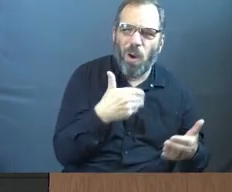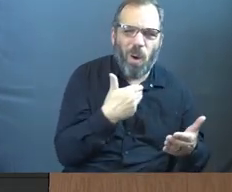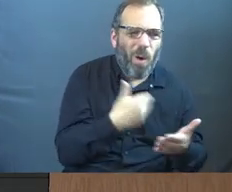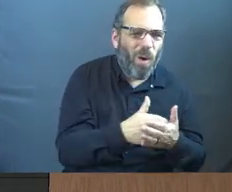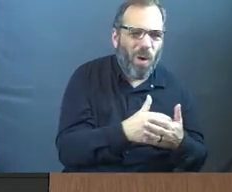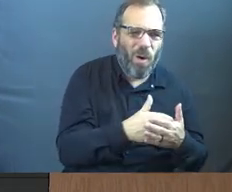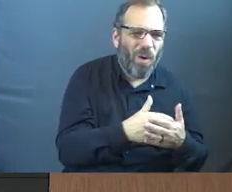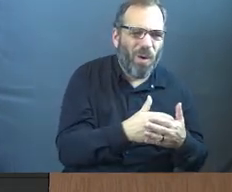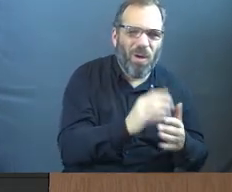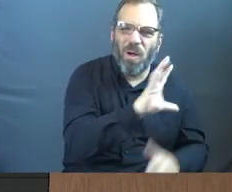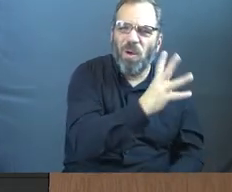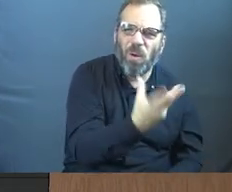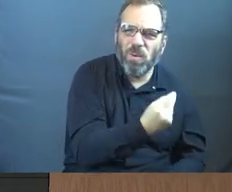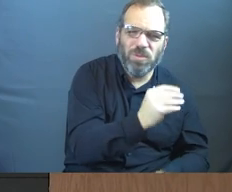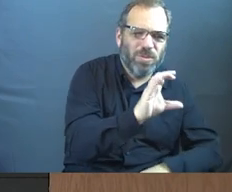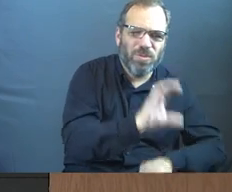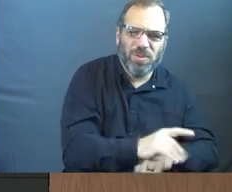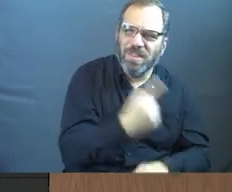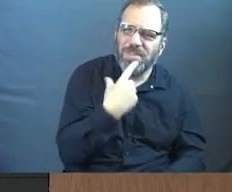wrong. I really do.